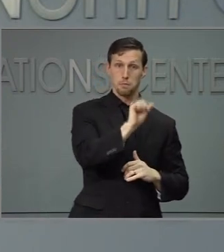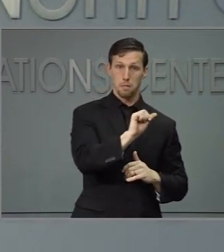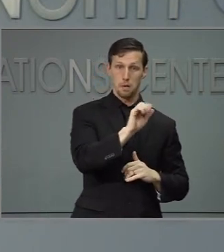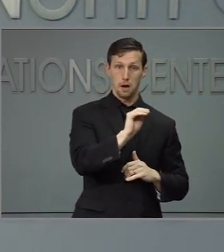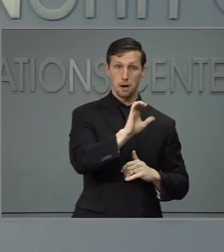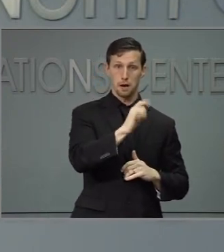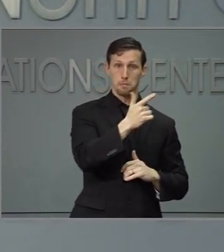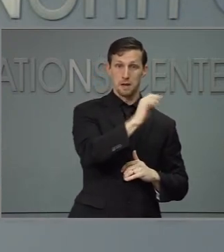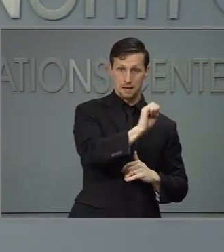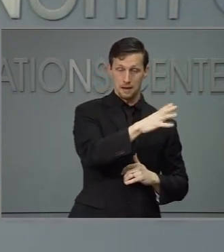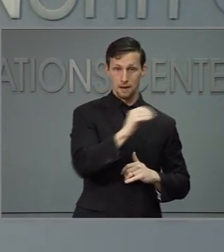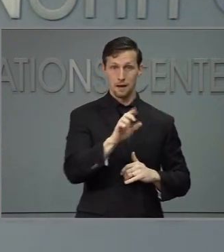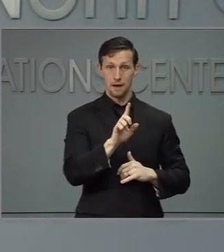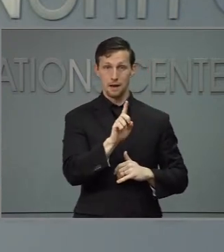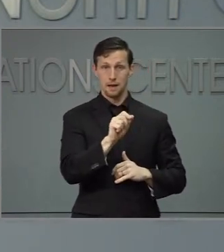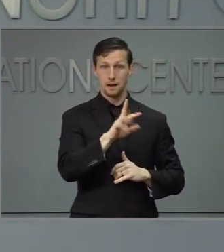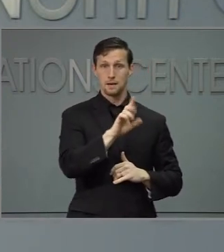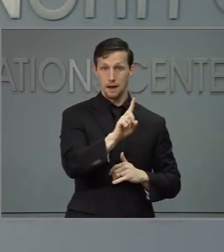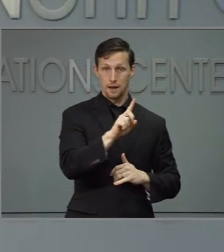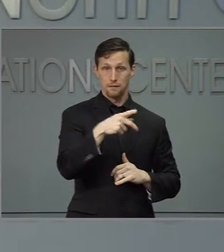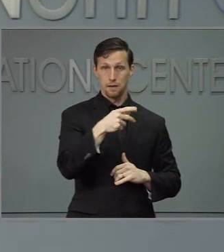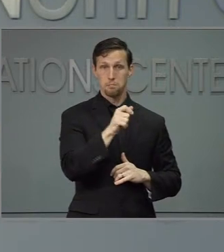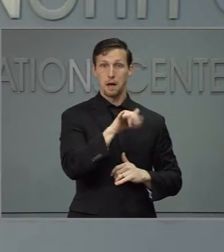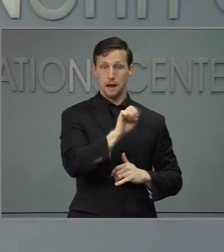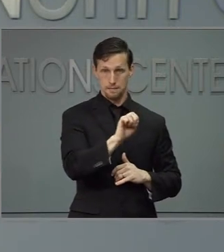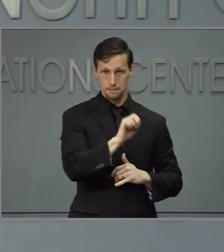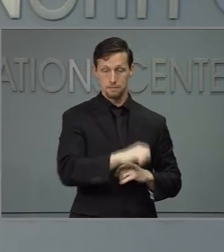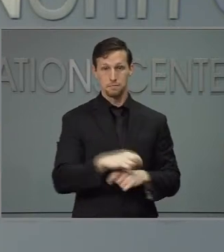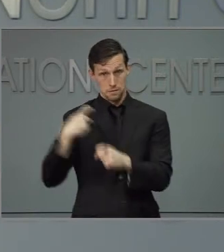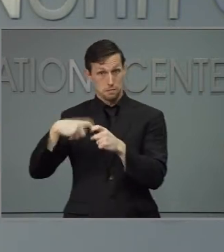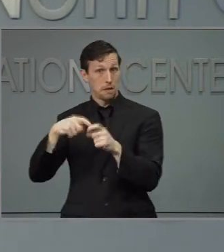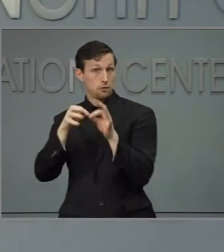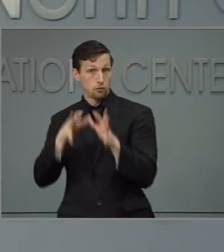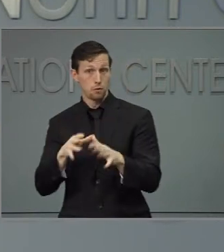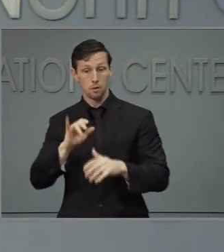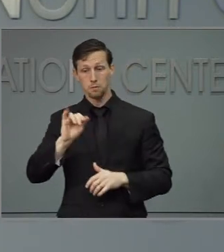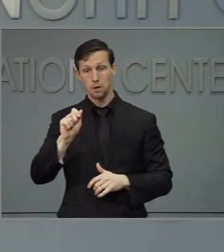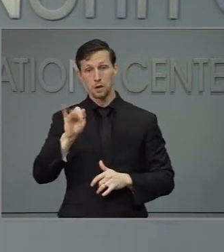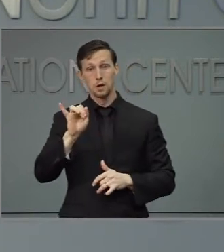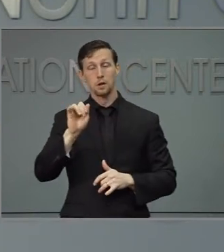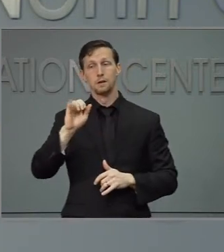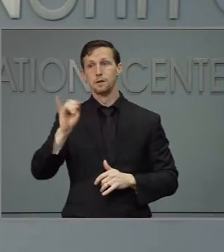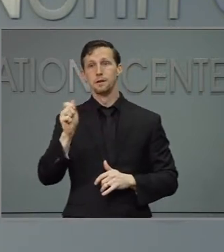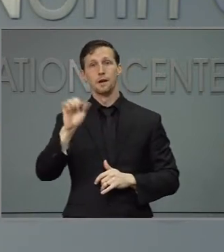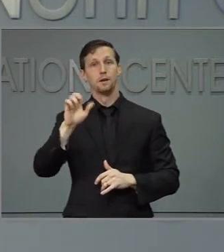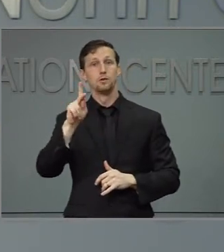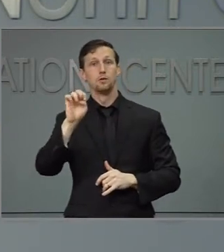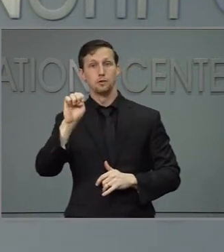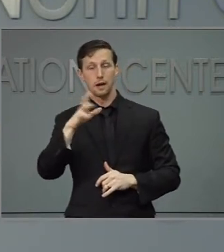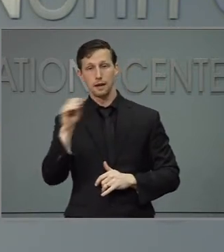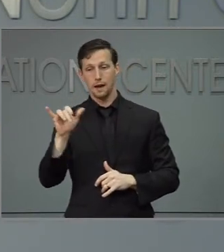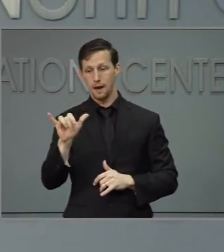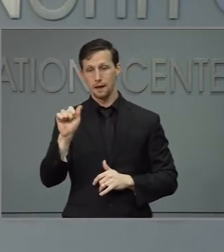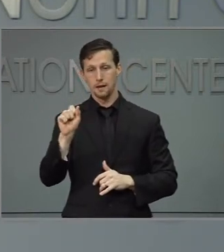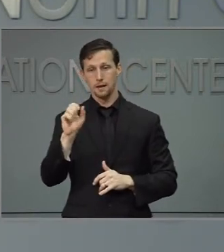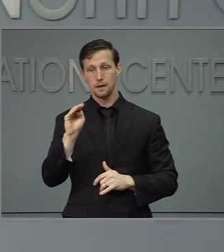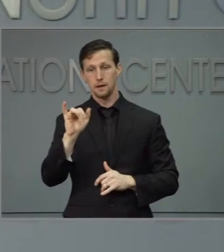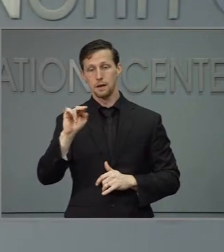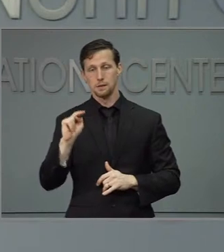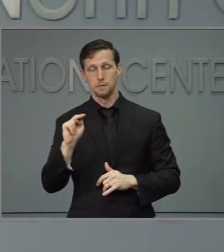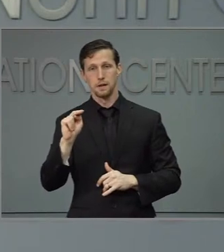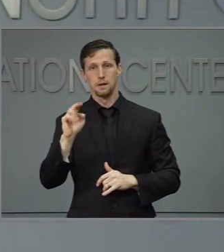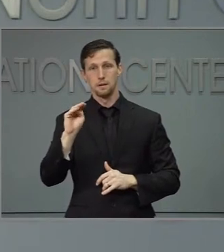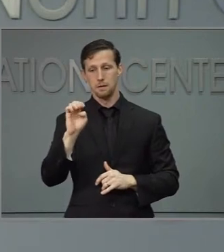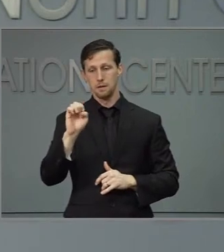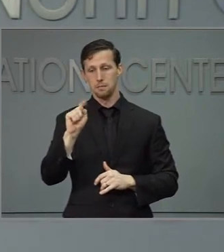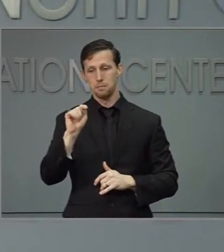And Jackie and Jasmine Metivier are our Spanish language interpreters. We'll now take questions from the media. And if